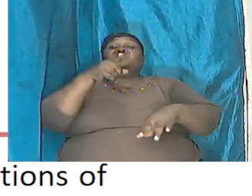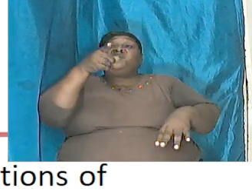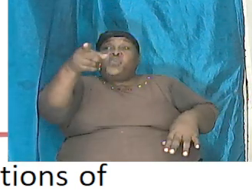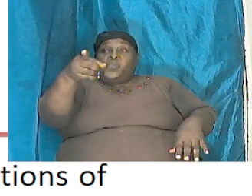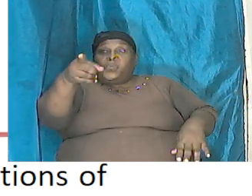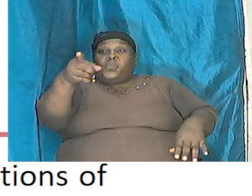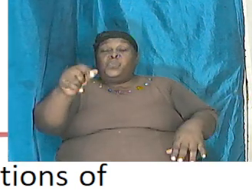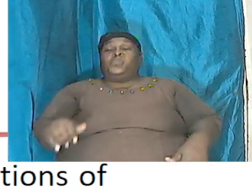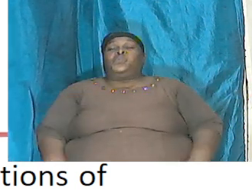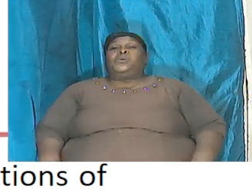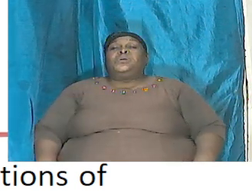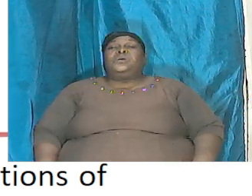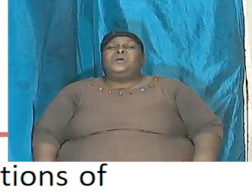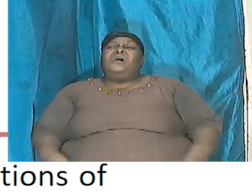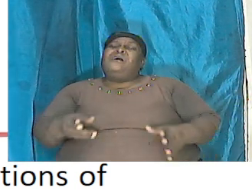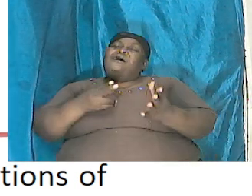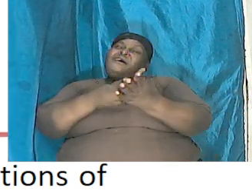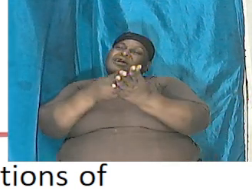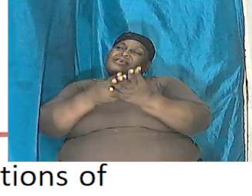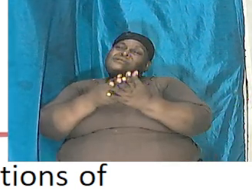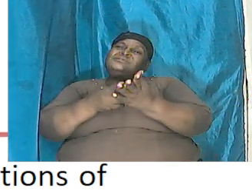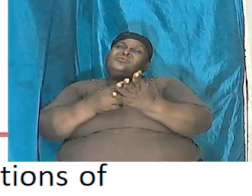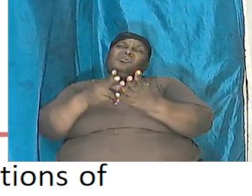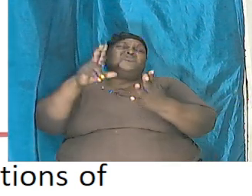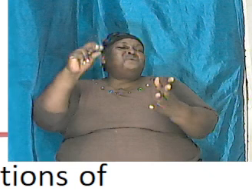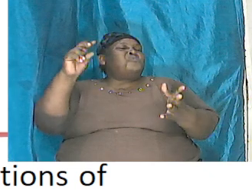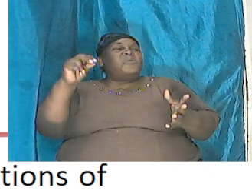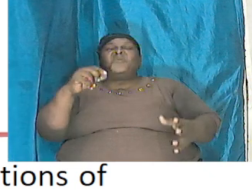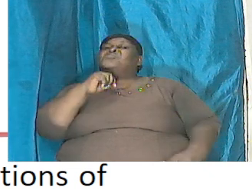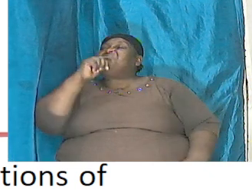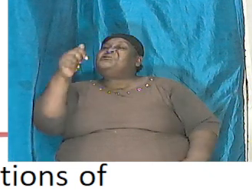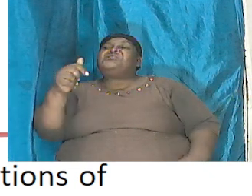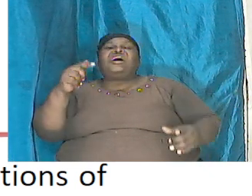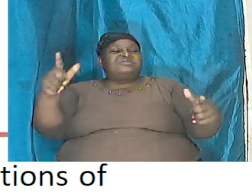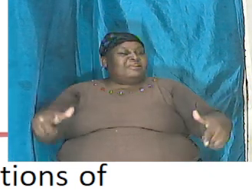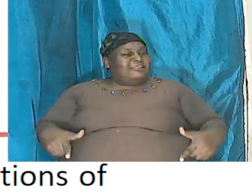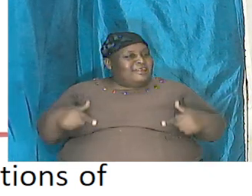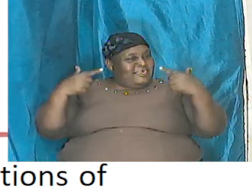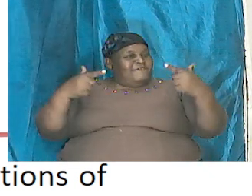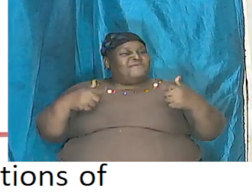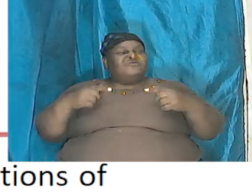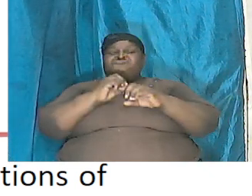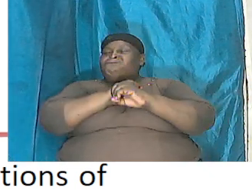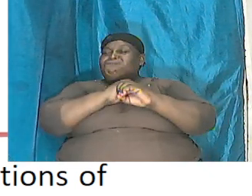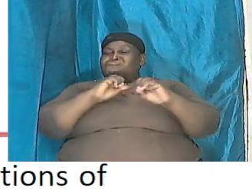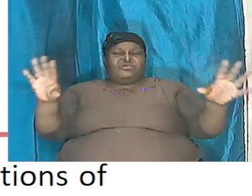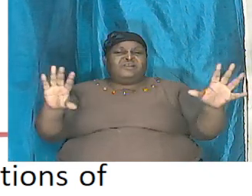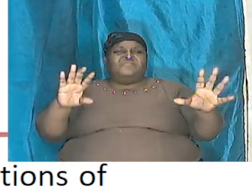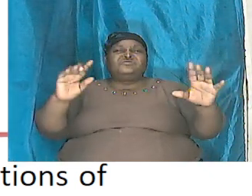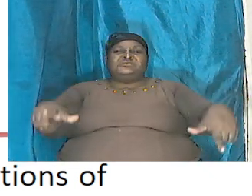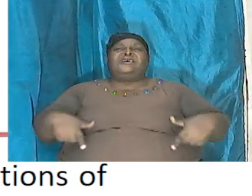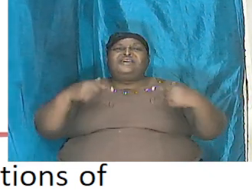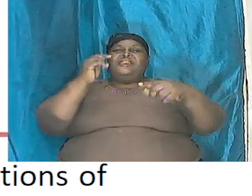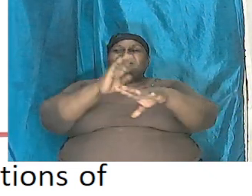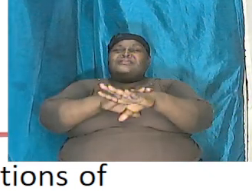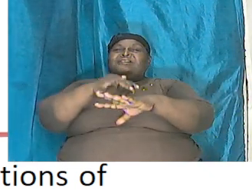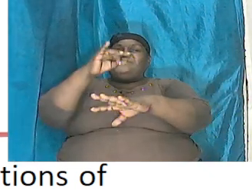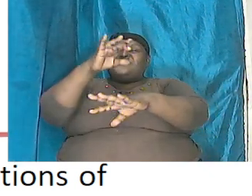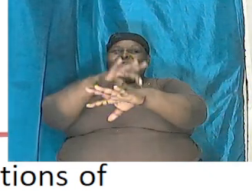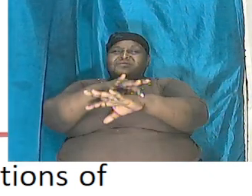honestly have to answer you no we were not so none of us were there but